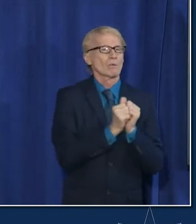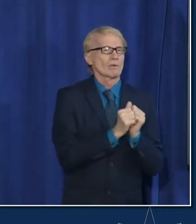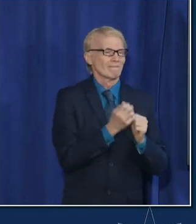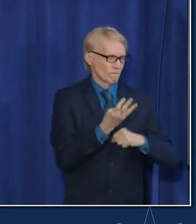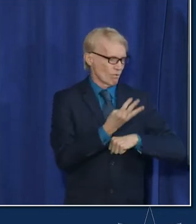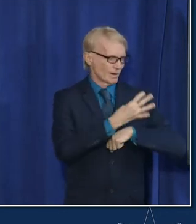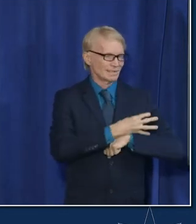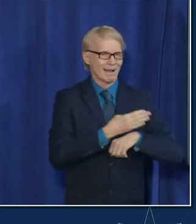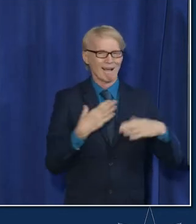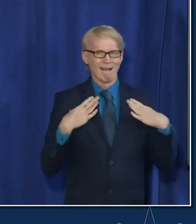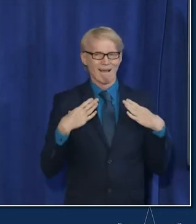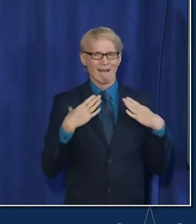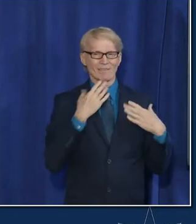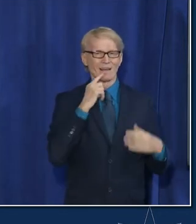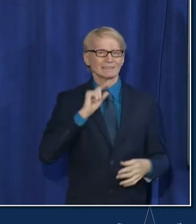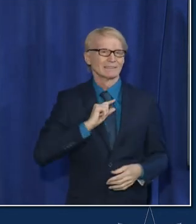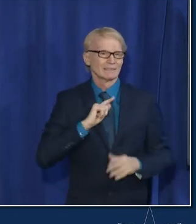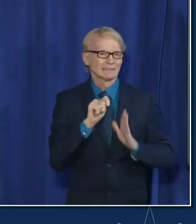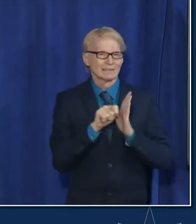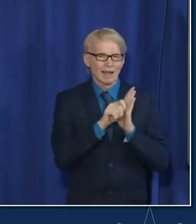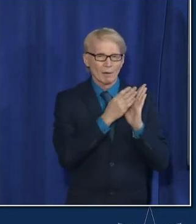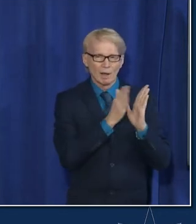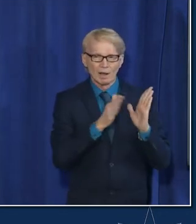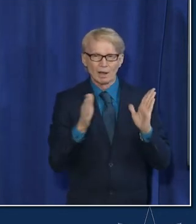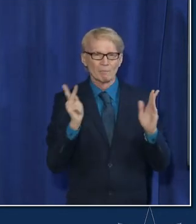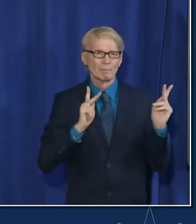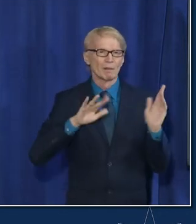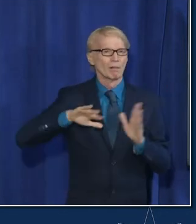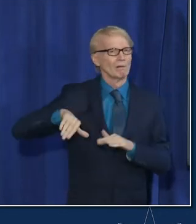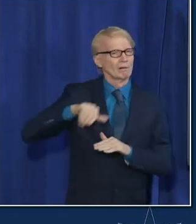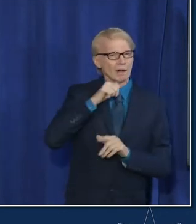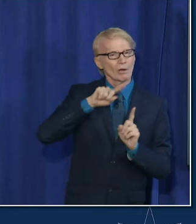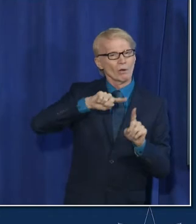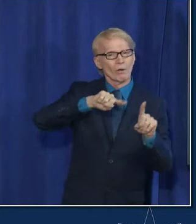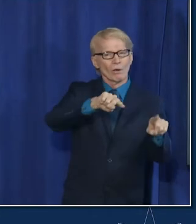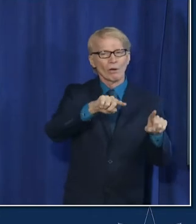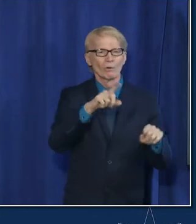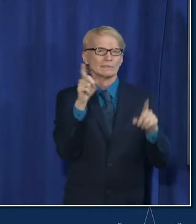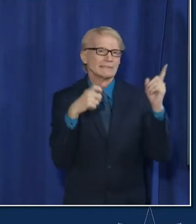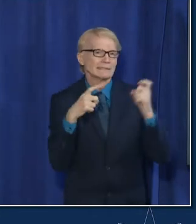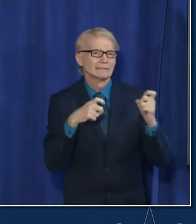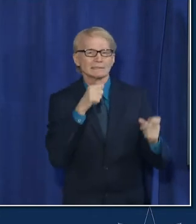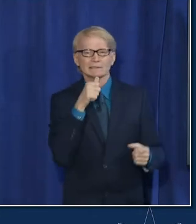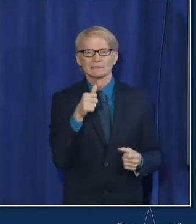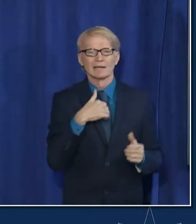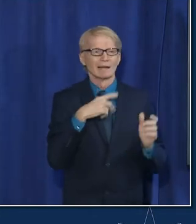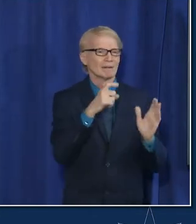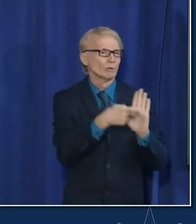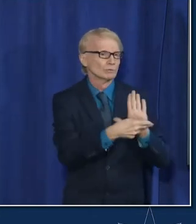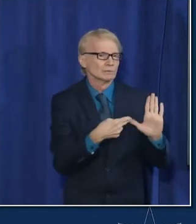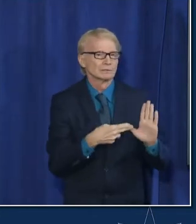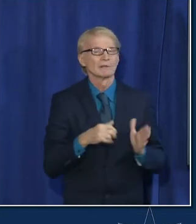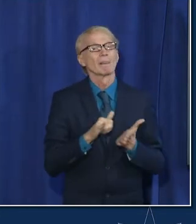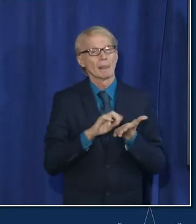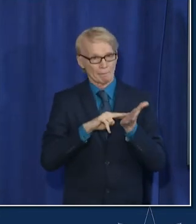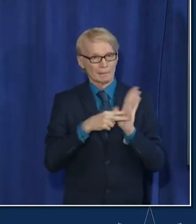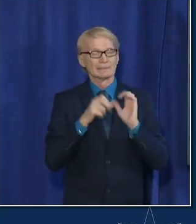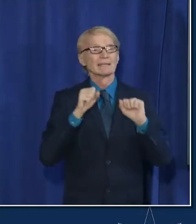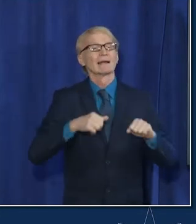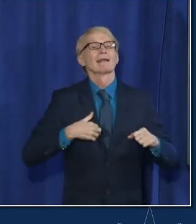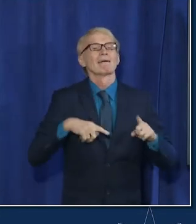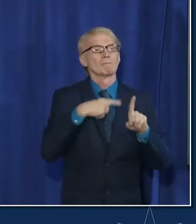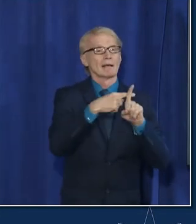four-day weekend around Thanksgiving we see a big drop-off in people being tested being diagnosed in that setting we see positivity come up